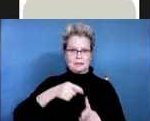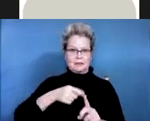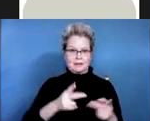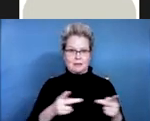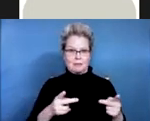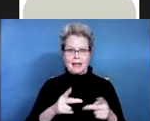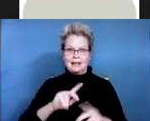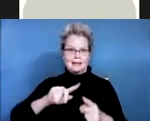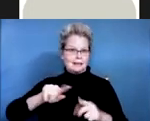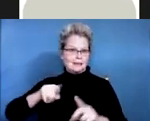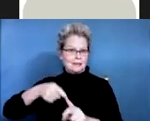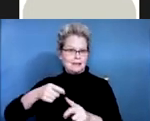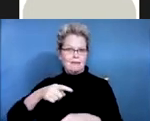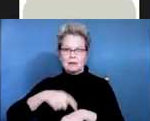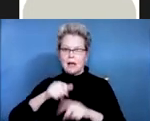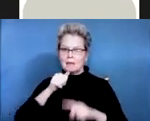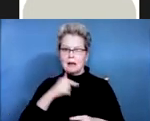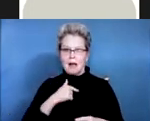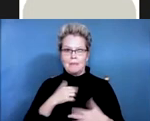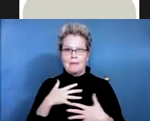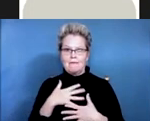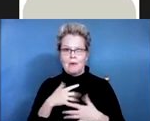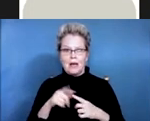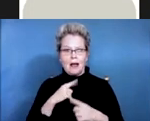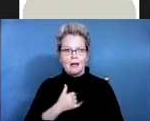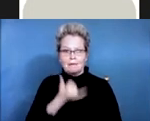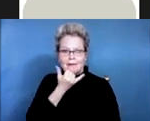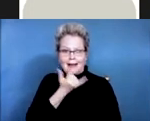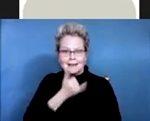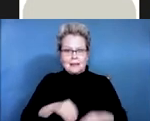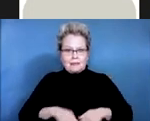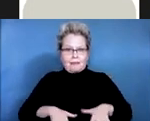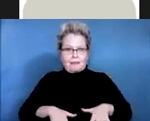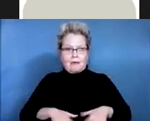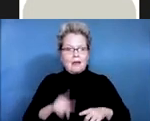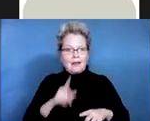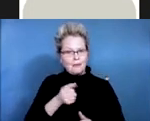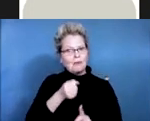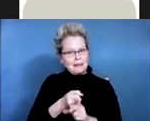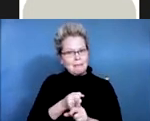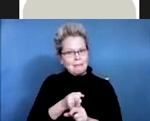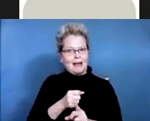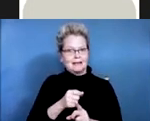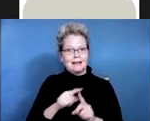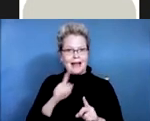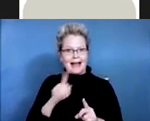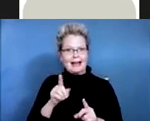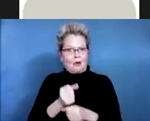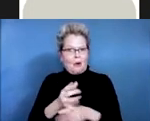accidents, which so impacts people in their fear of getting out into the public,